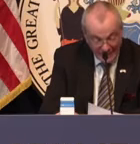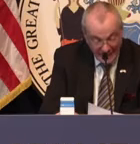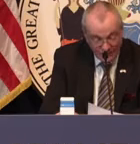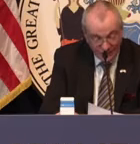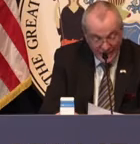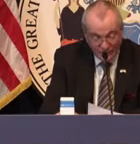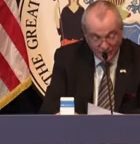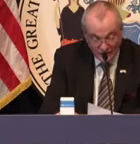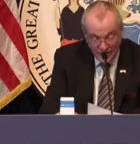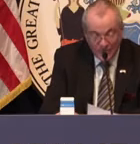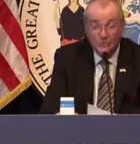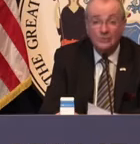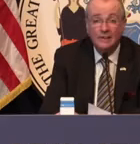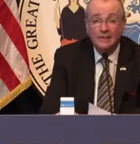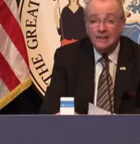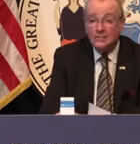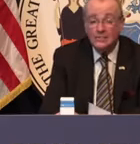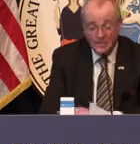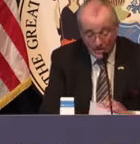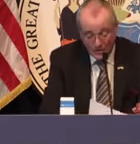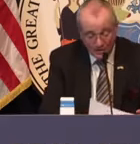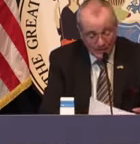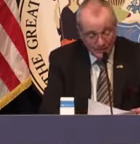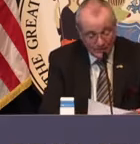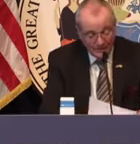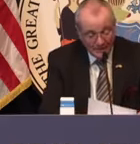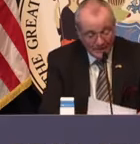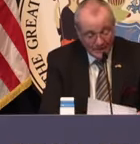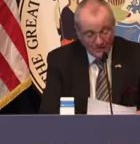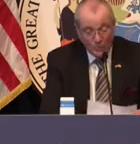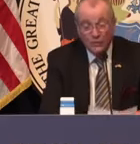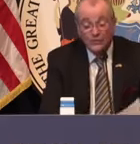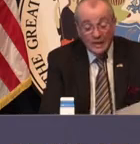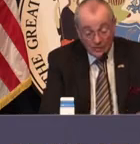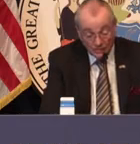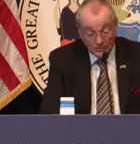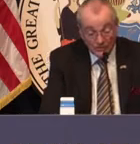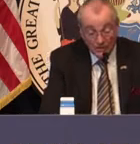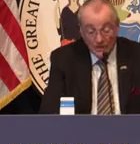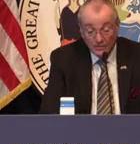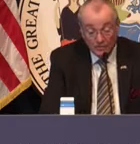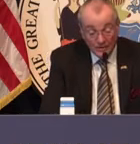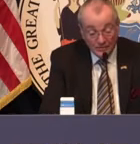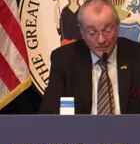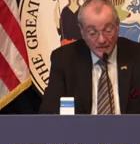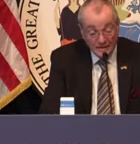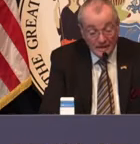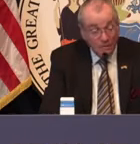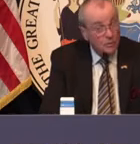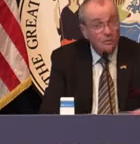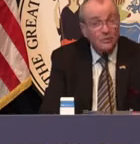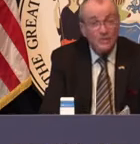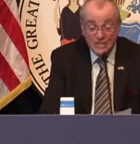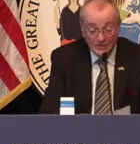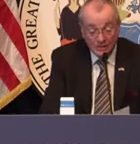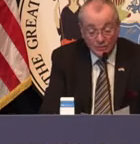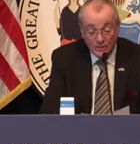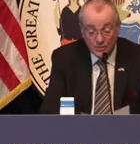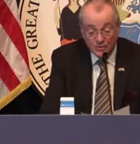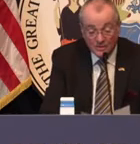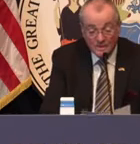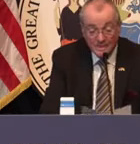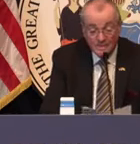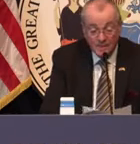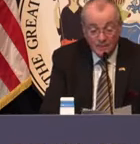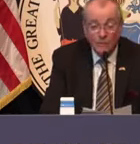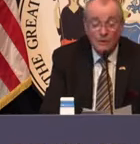uncles and aunts, nieces and nephews, cousins and other relatives, and of course, countless friends. Carol was only 73